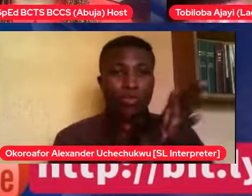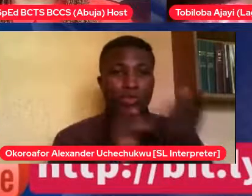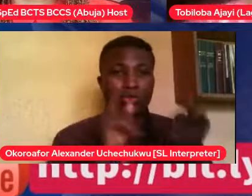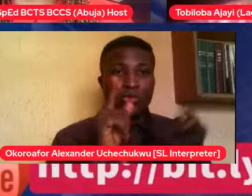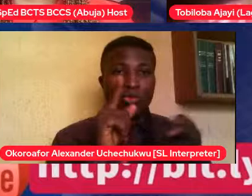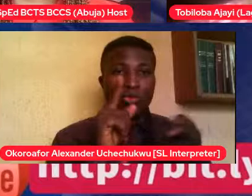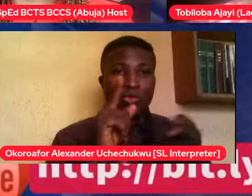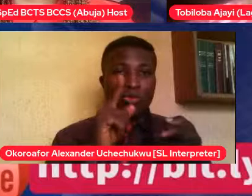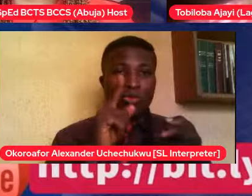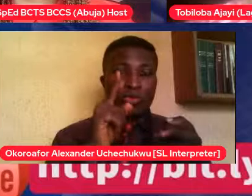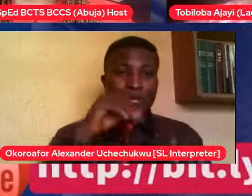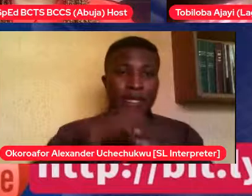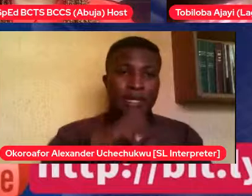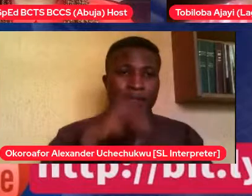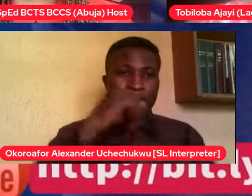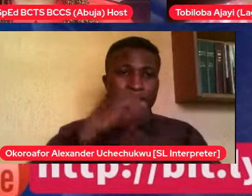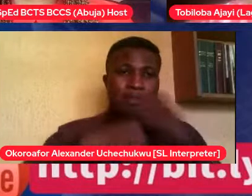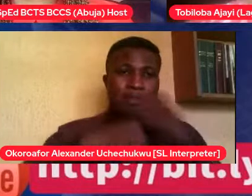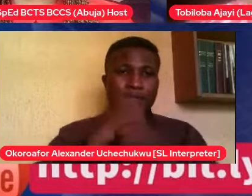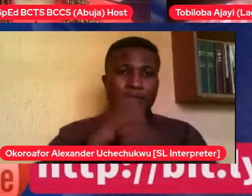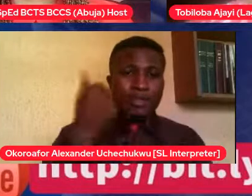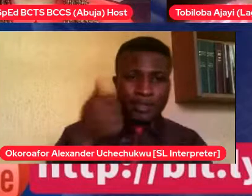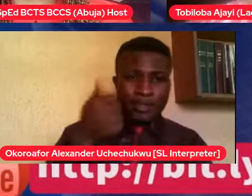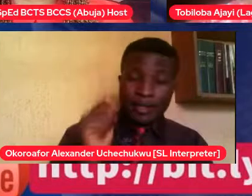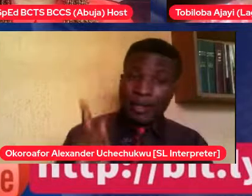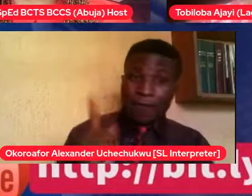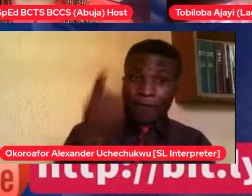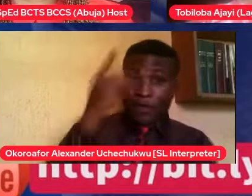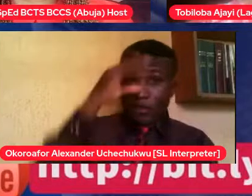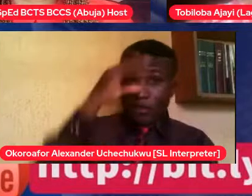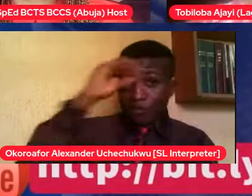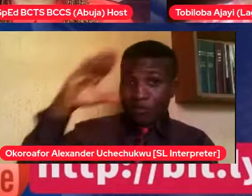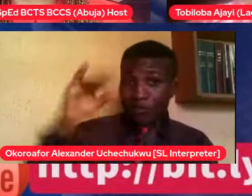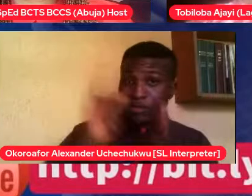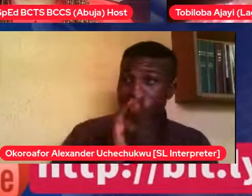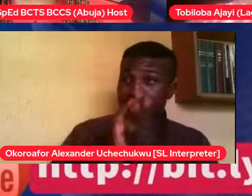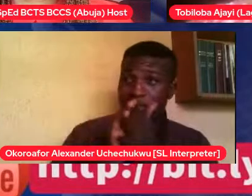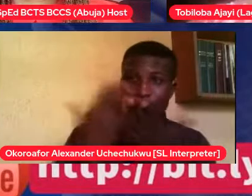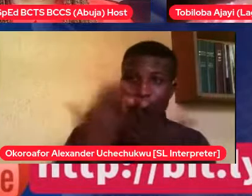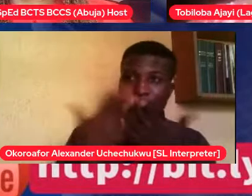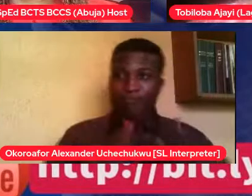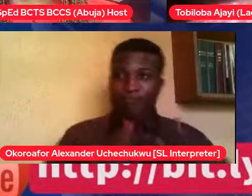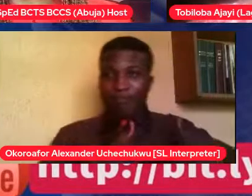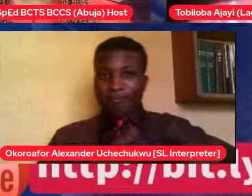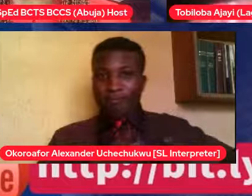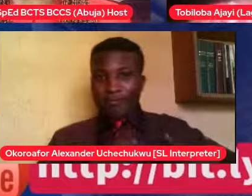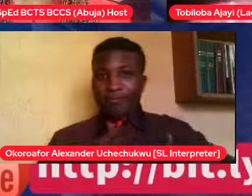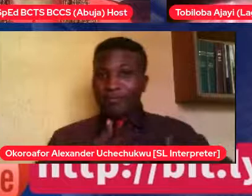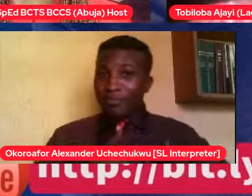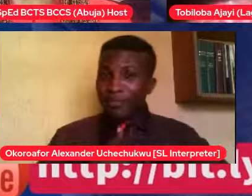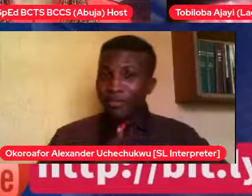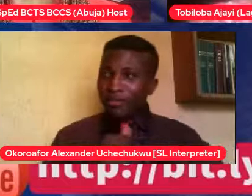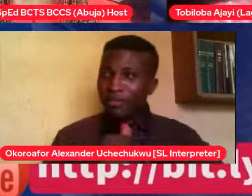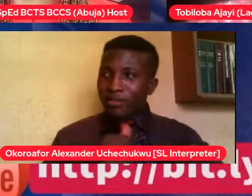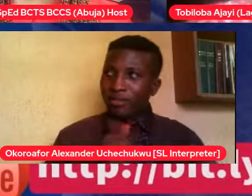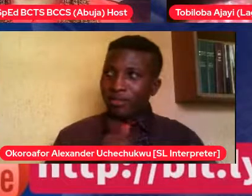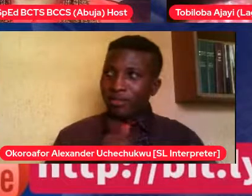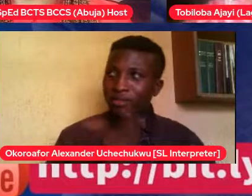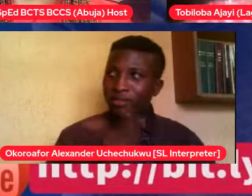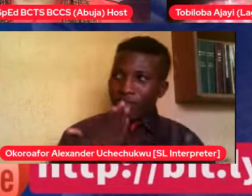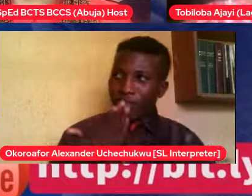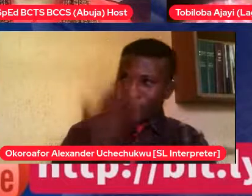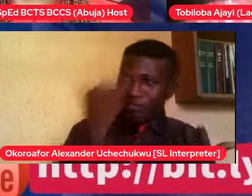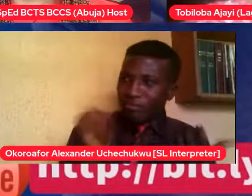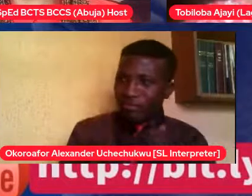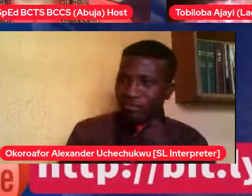why do you like that? And I was wondering, okay, so what's the issue? What's wrong with him? And I think that was the